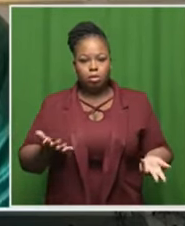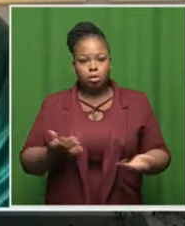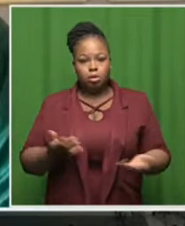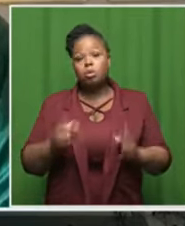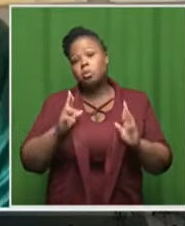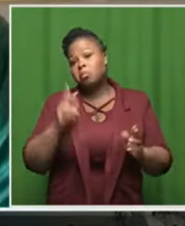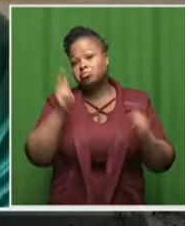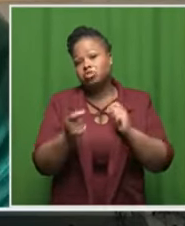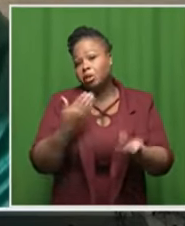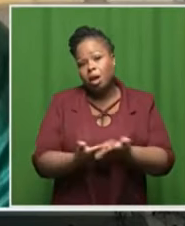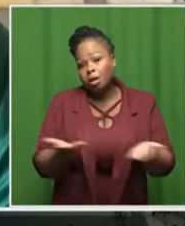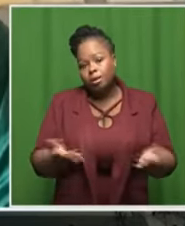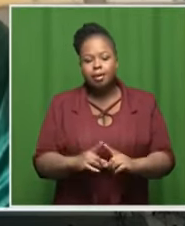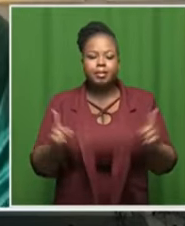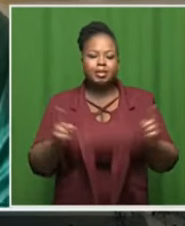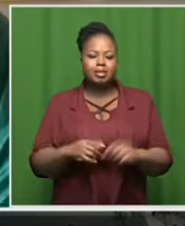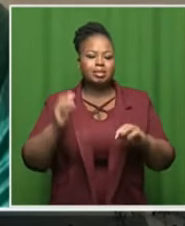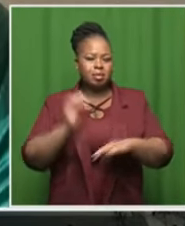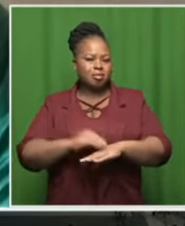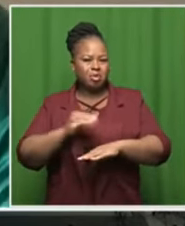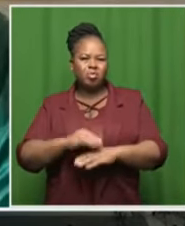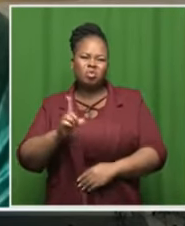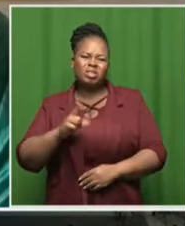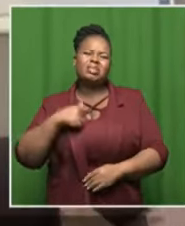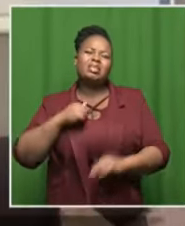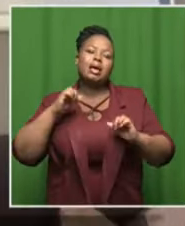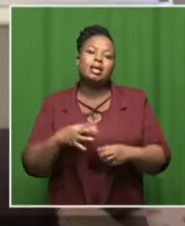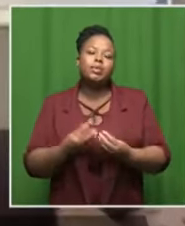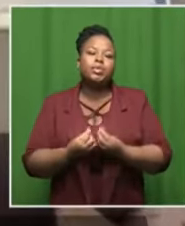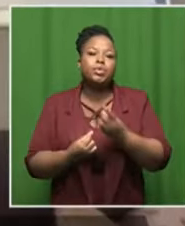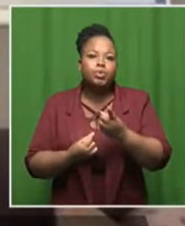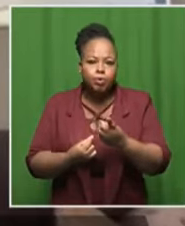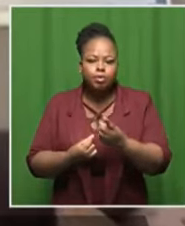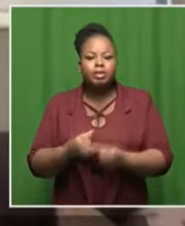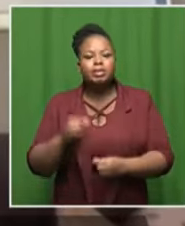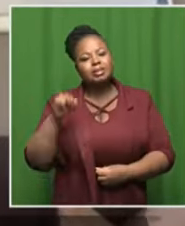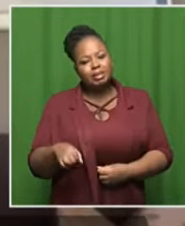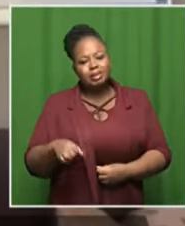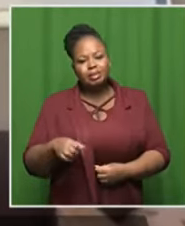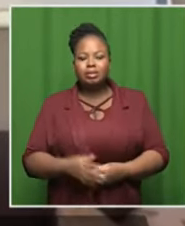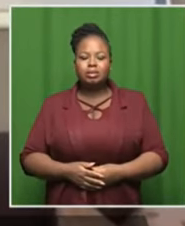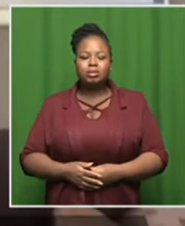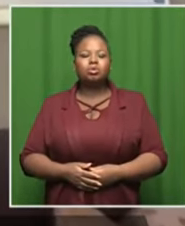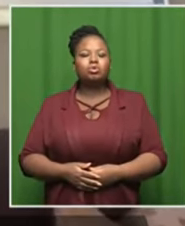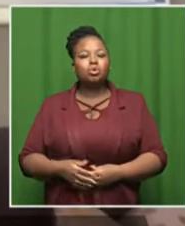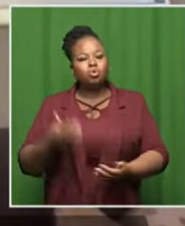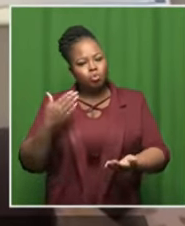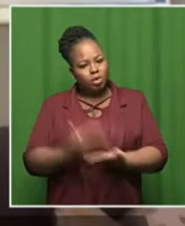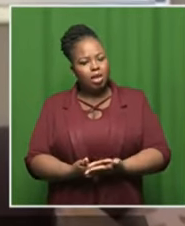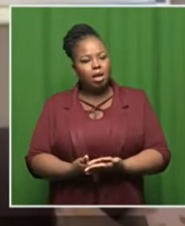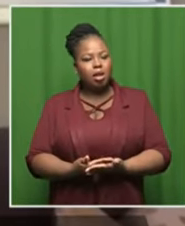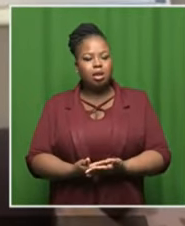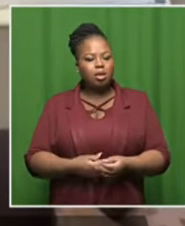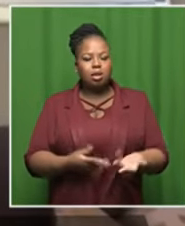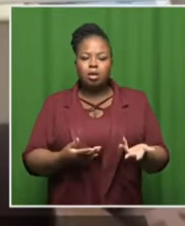change that but here's the issue i am agreeing with you that i think the spring the the sun could get more i